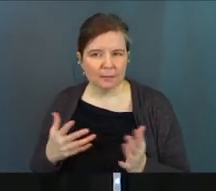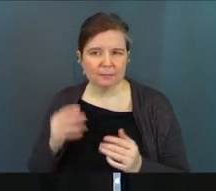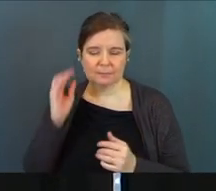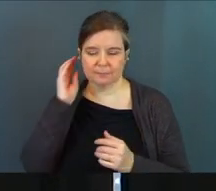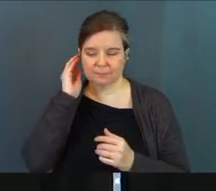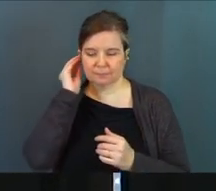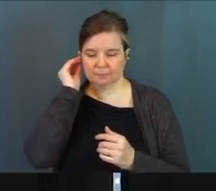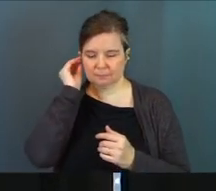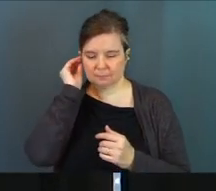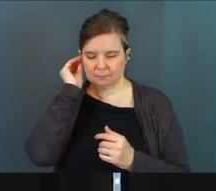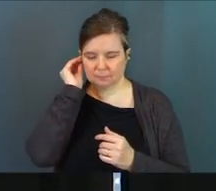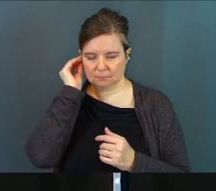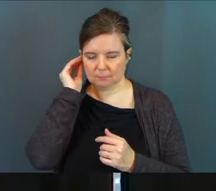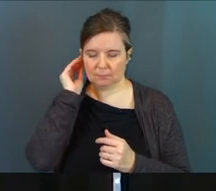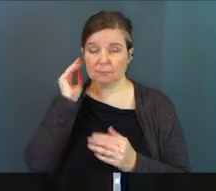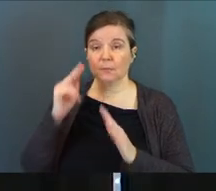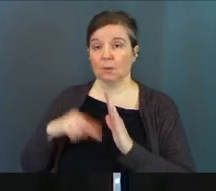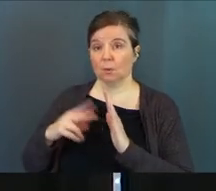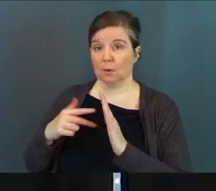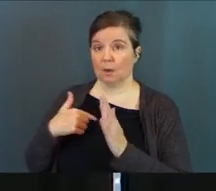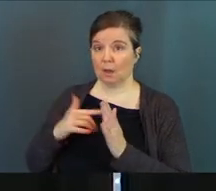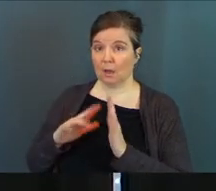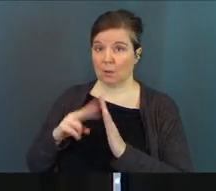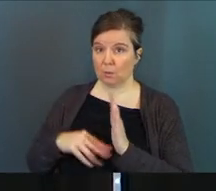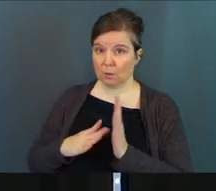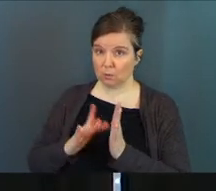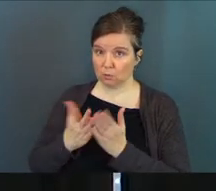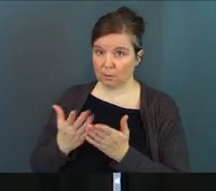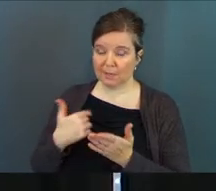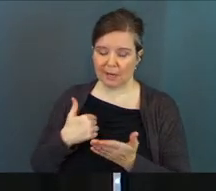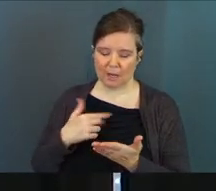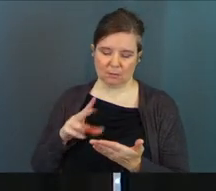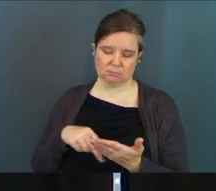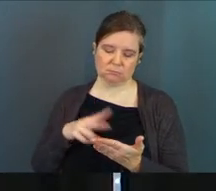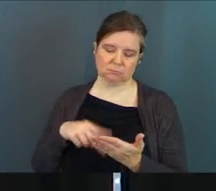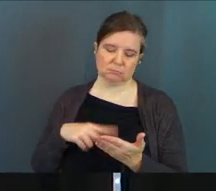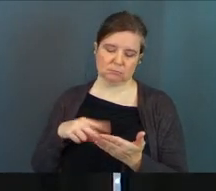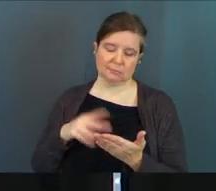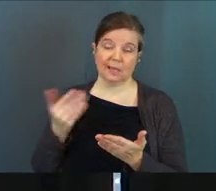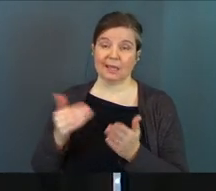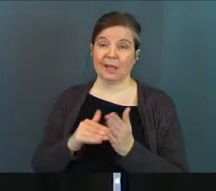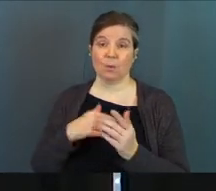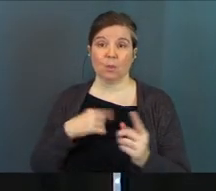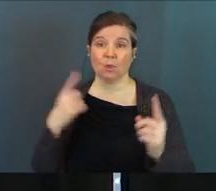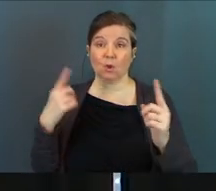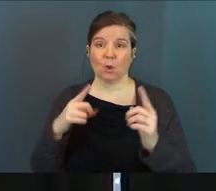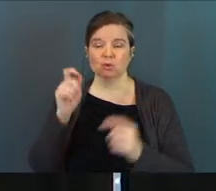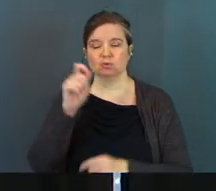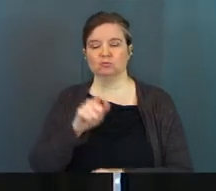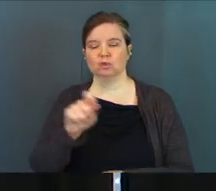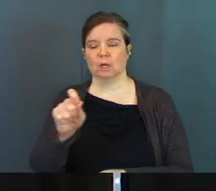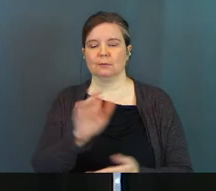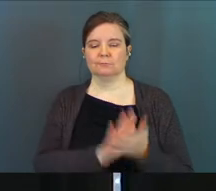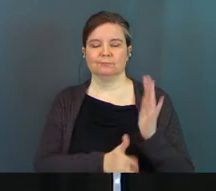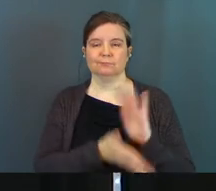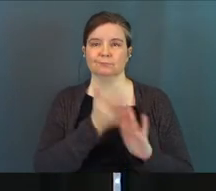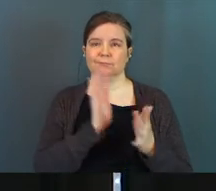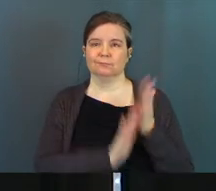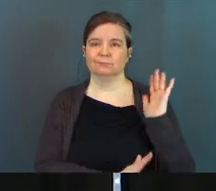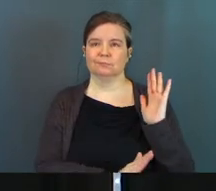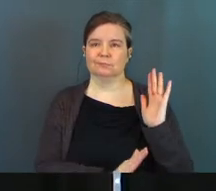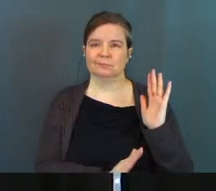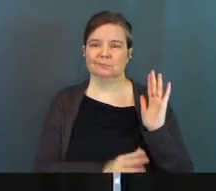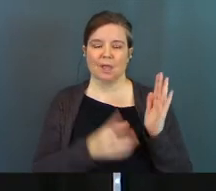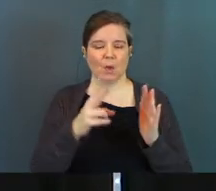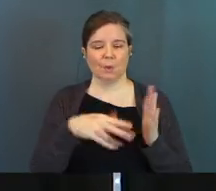oftentimes we read through Scripture. I've read through Scripture, and I'll just kind of go through, again, with the goal to check off my daily reading